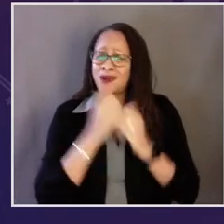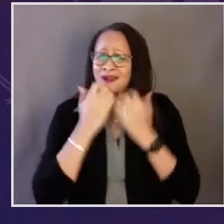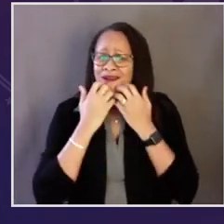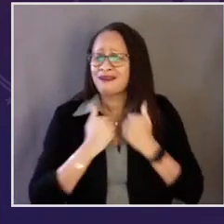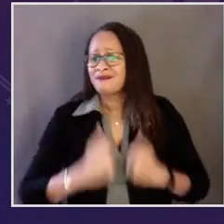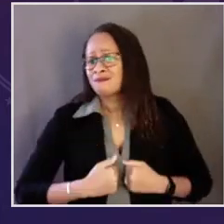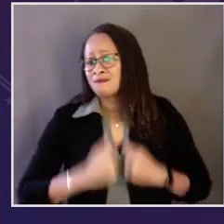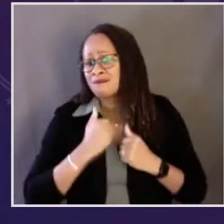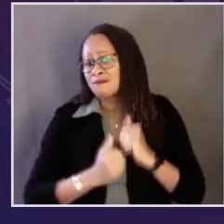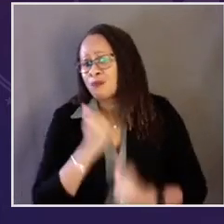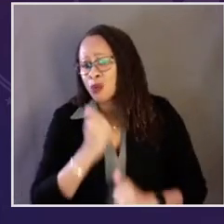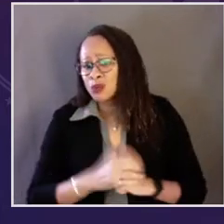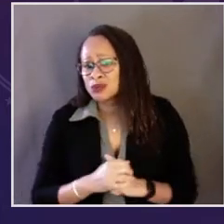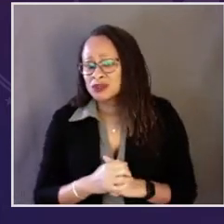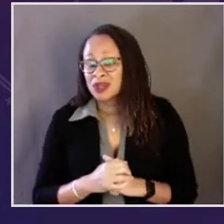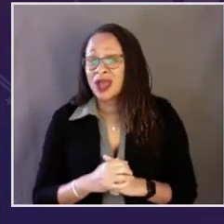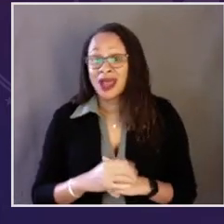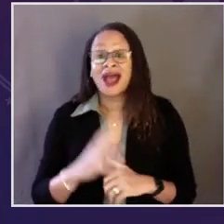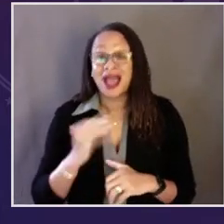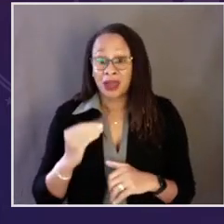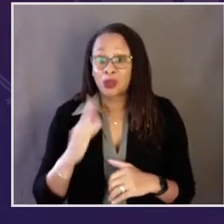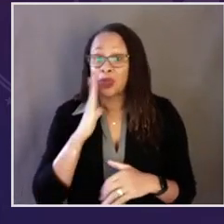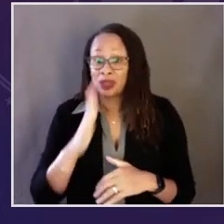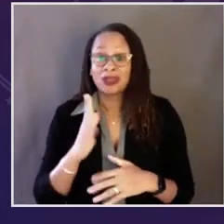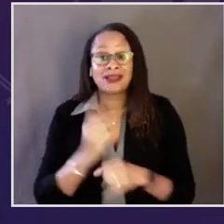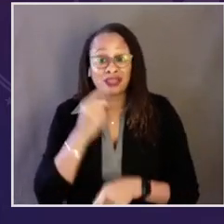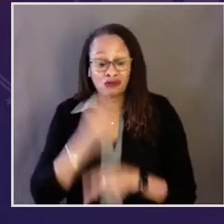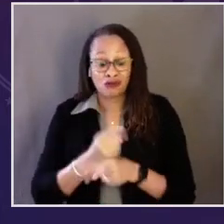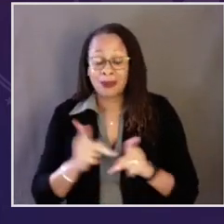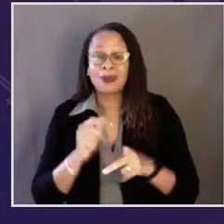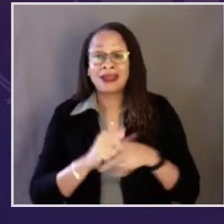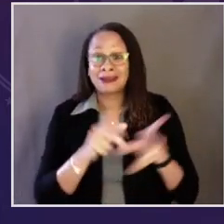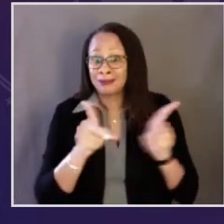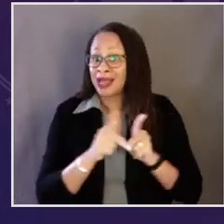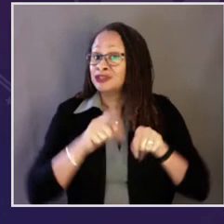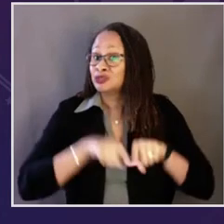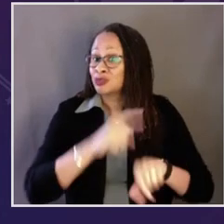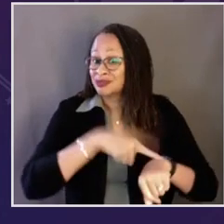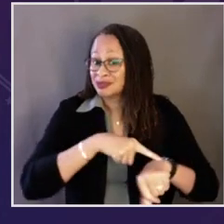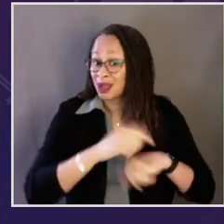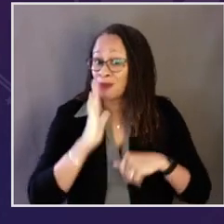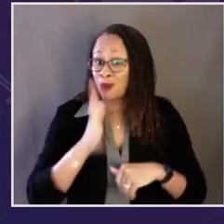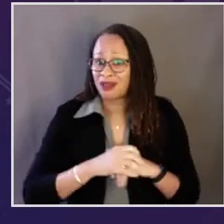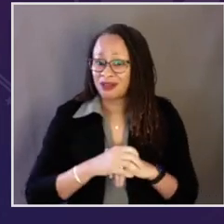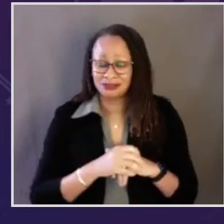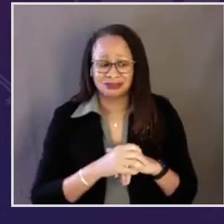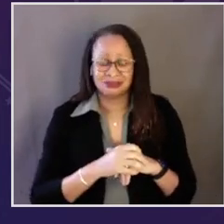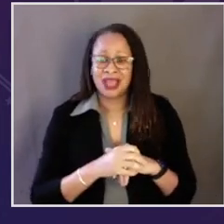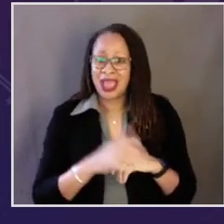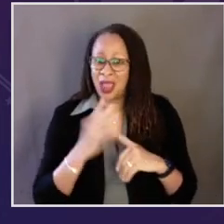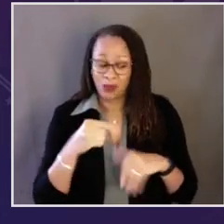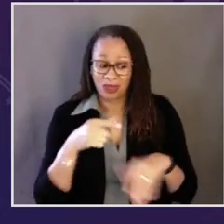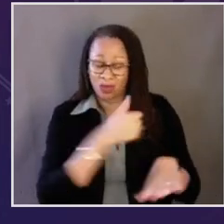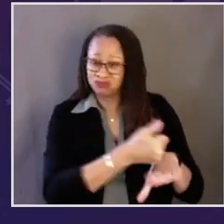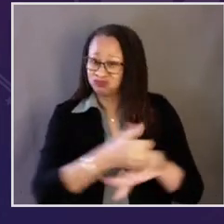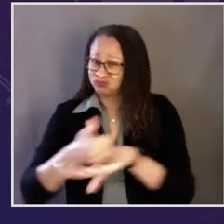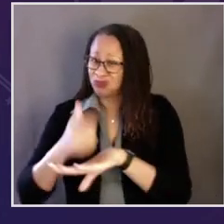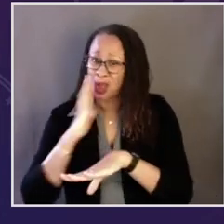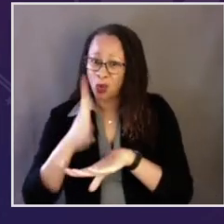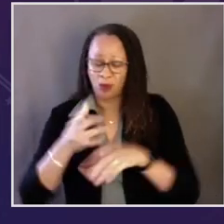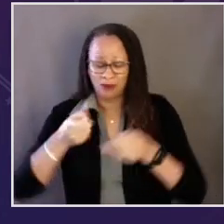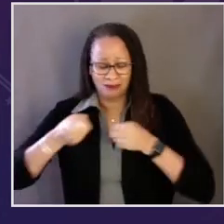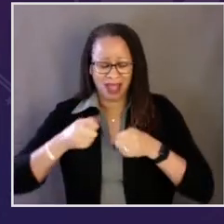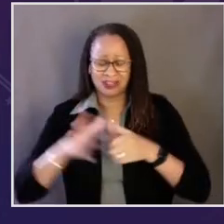lives with the people we love the most. And we'll also be getting the right people confirmed during this period of time.